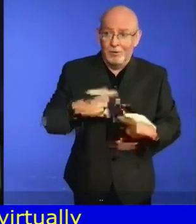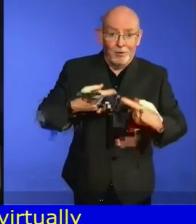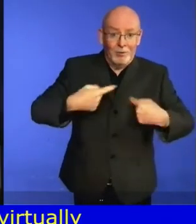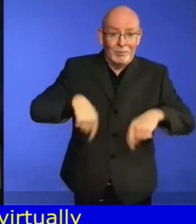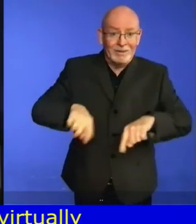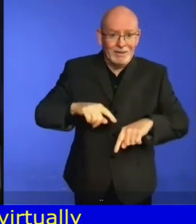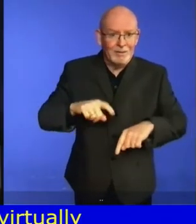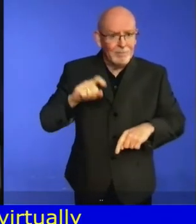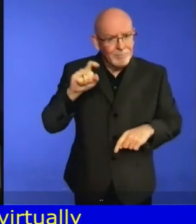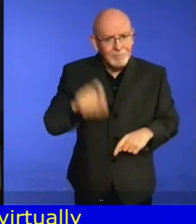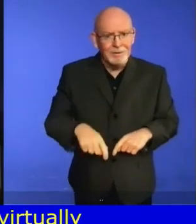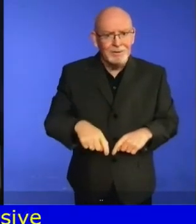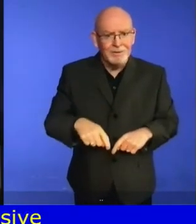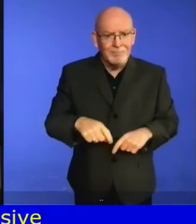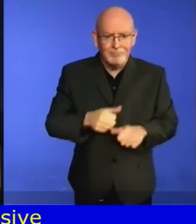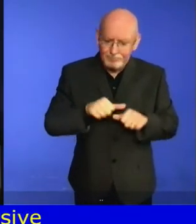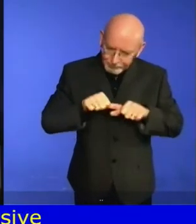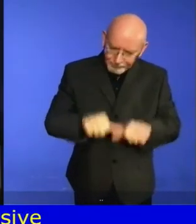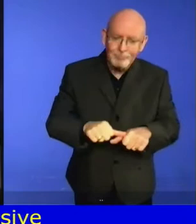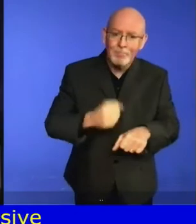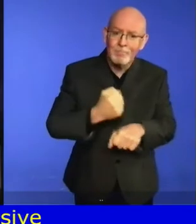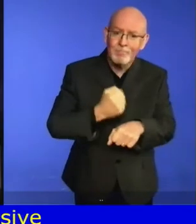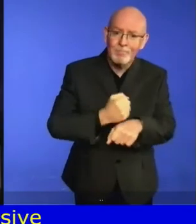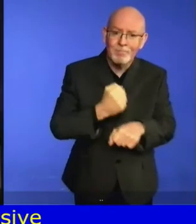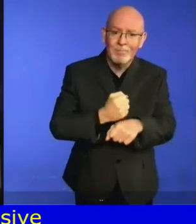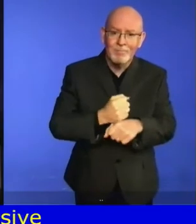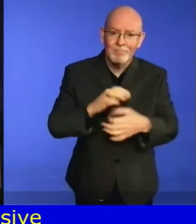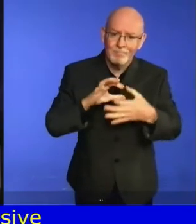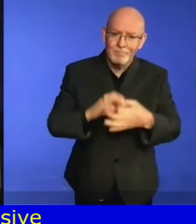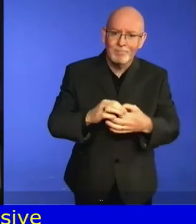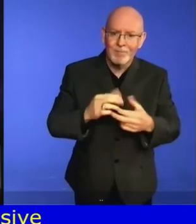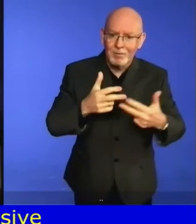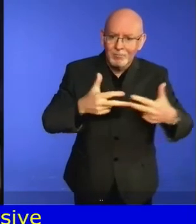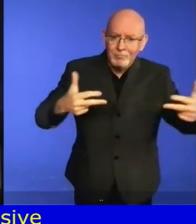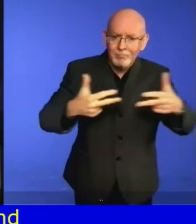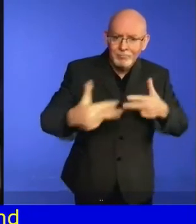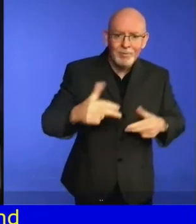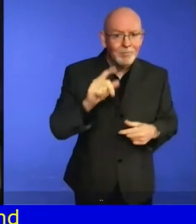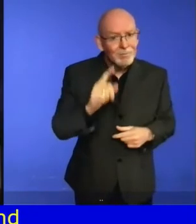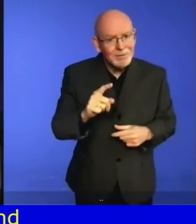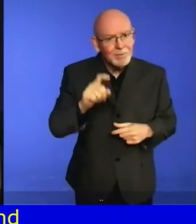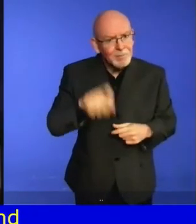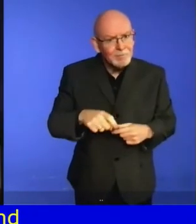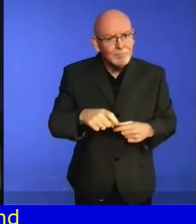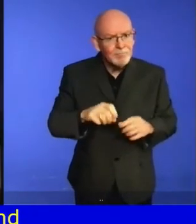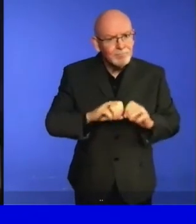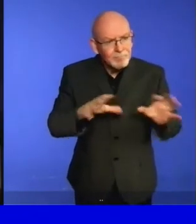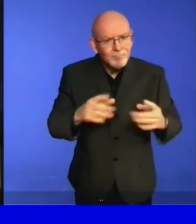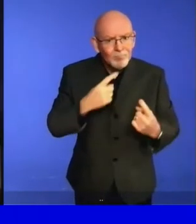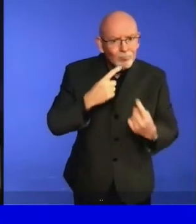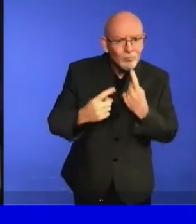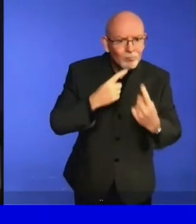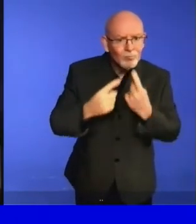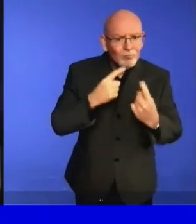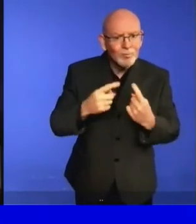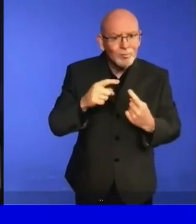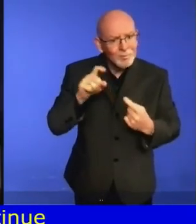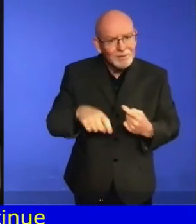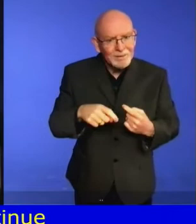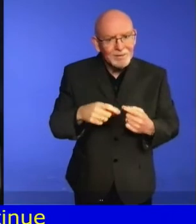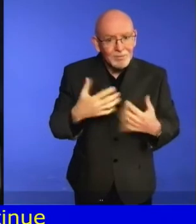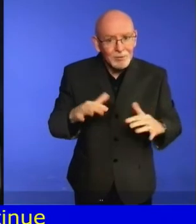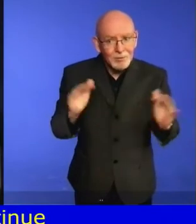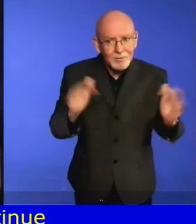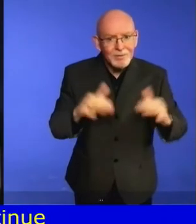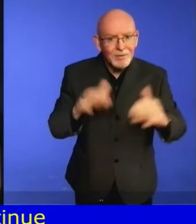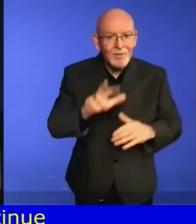We continued valuable engage with civil society representatives who brought to our attention the voices and concerns of persons with